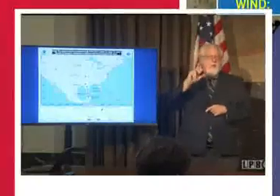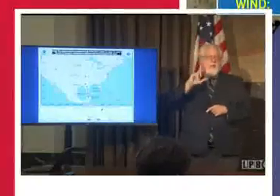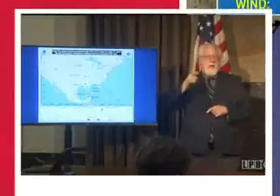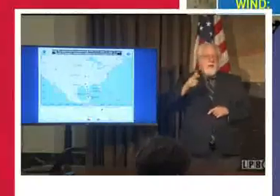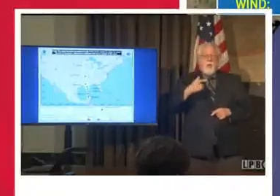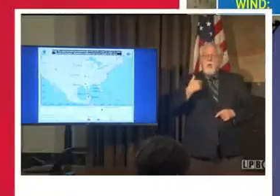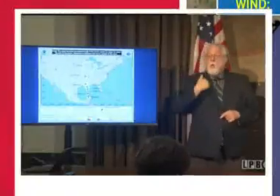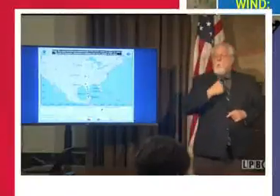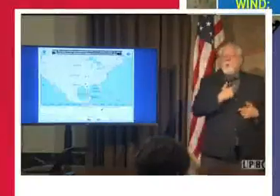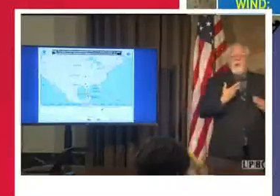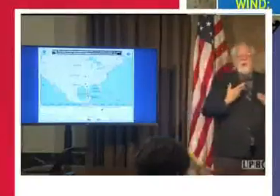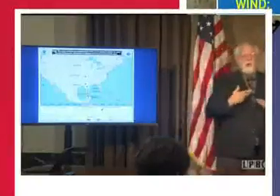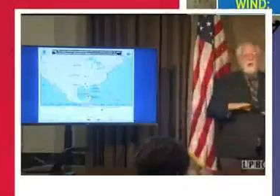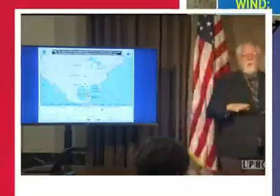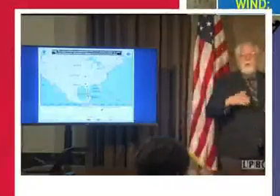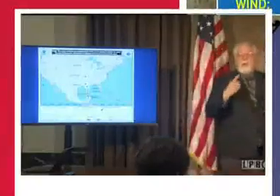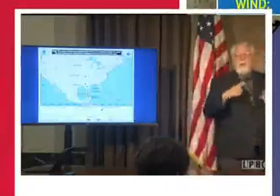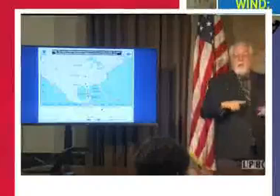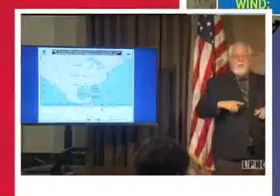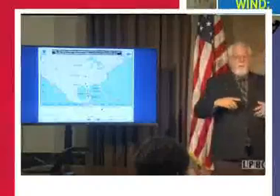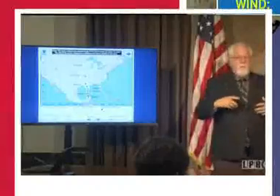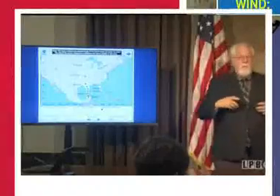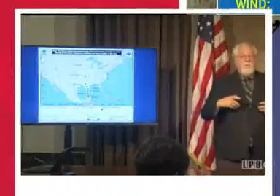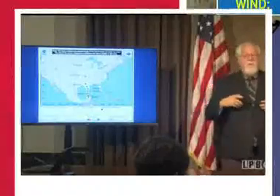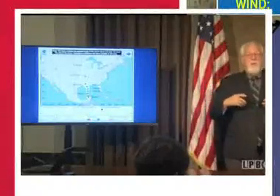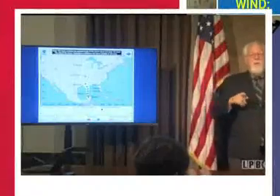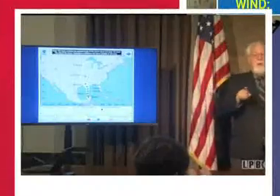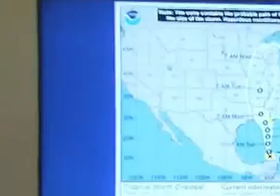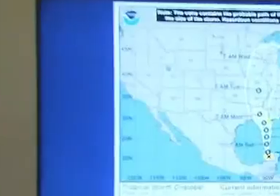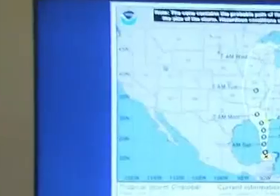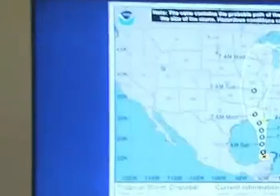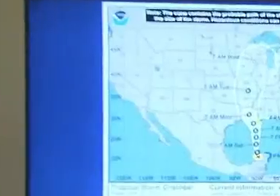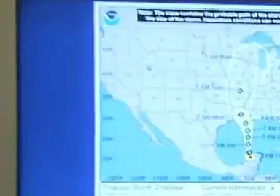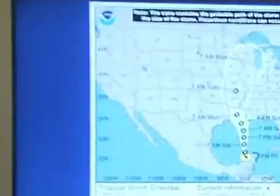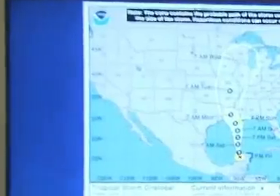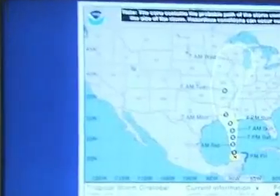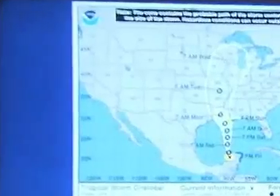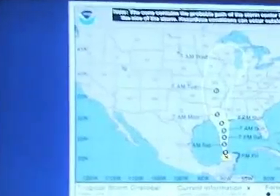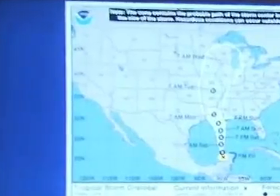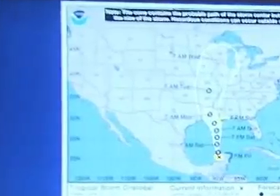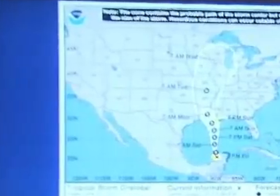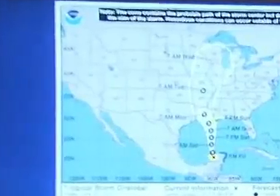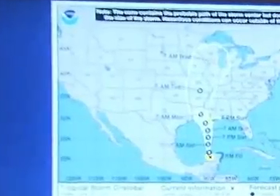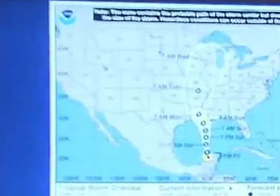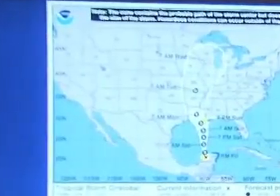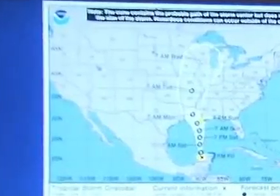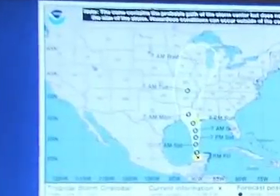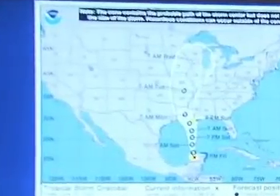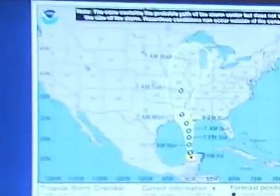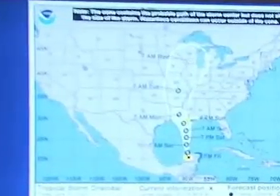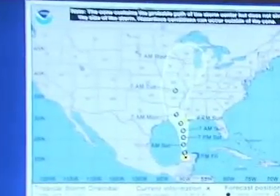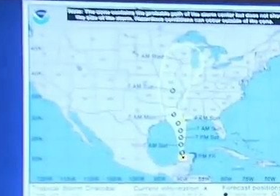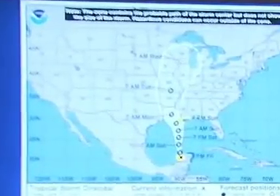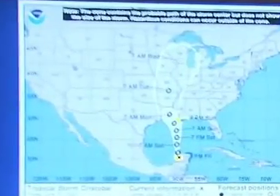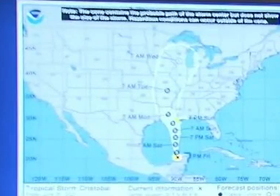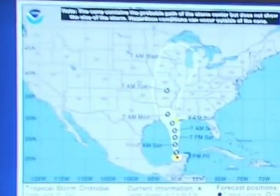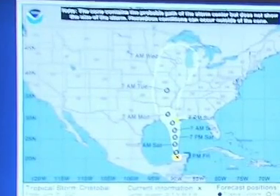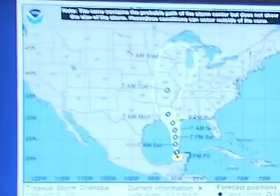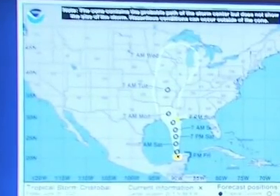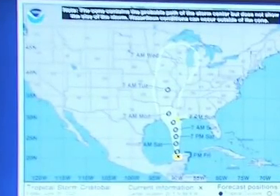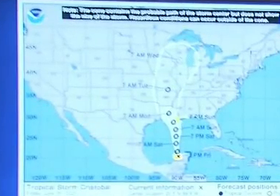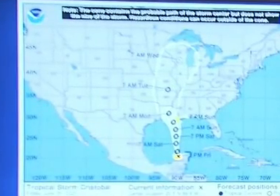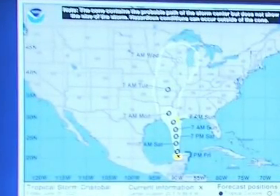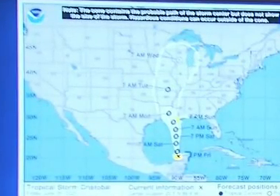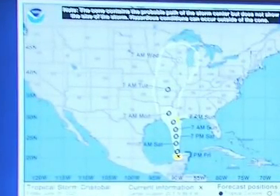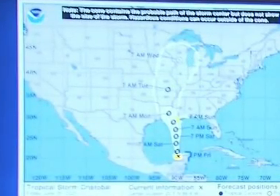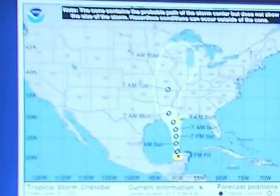things we don't want to have happen here, as happened in 2016 twice, is to have a storm system that just sits on top of Louisiana